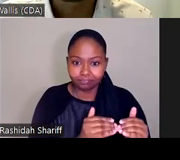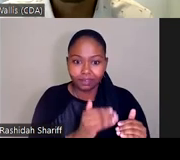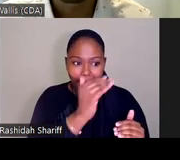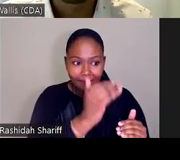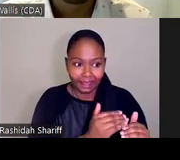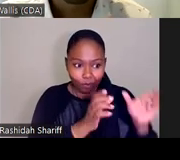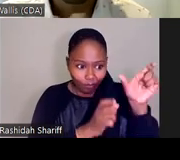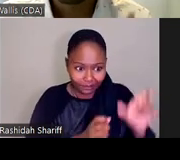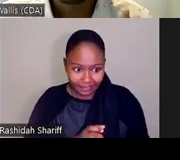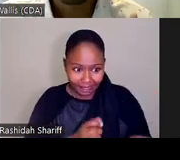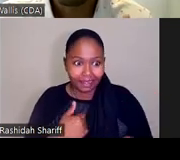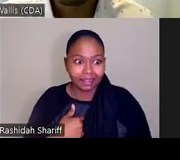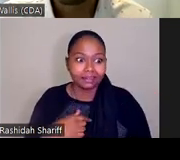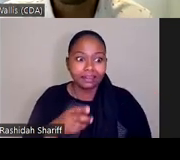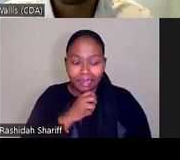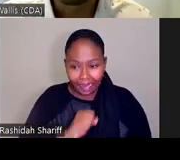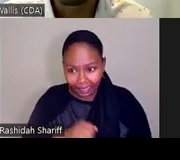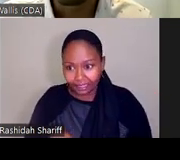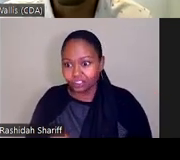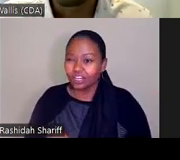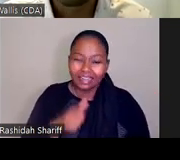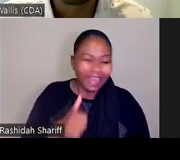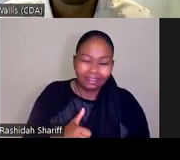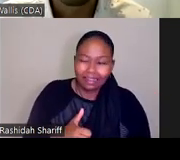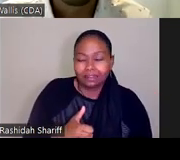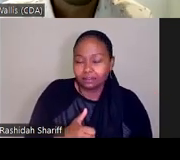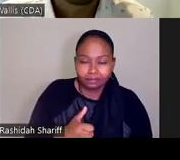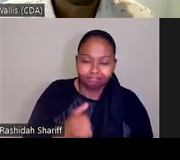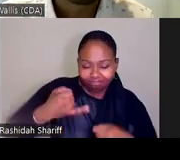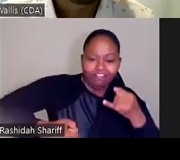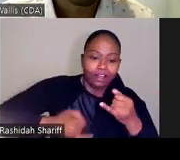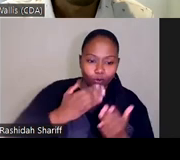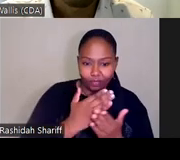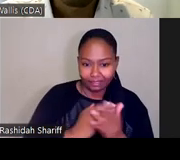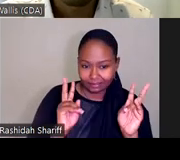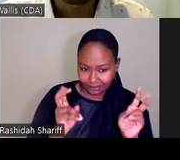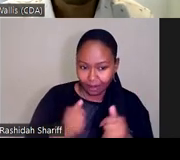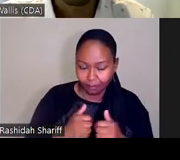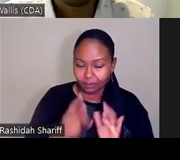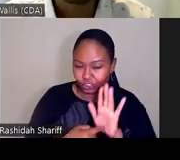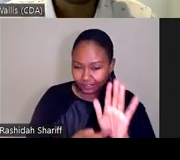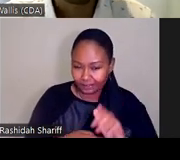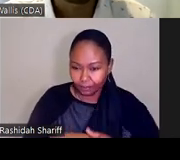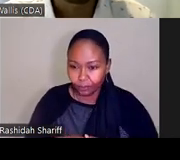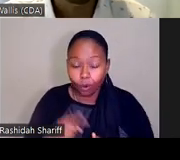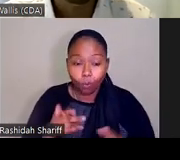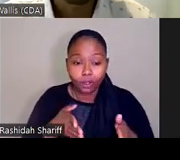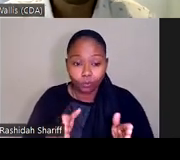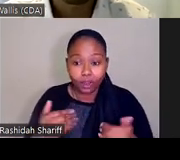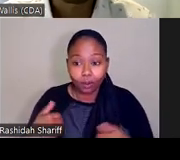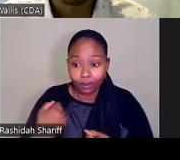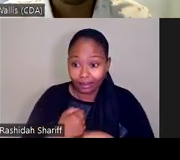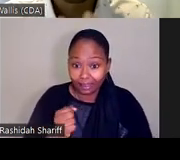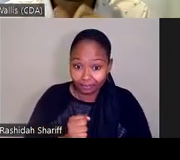education, language, poverty. Not a final list of topics, but just some examples for discussion. And one of the ways we can make equity data more